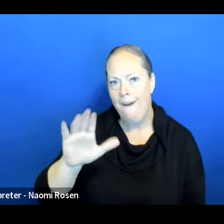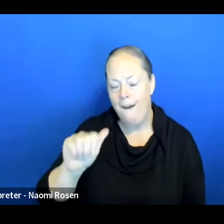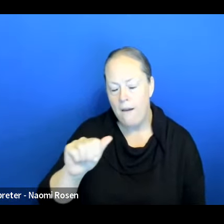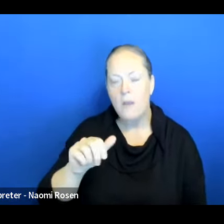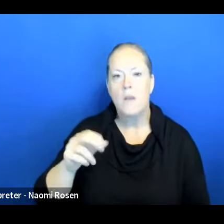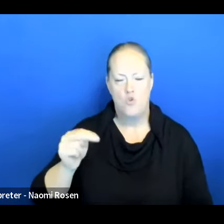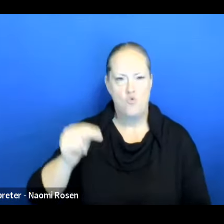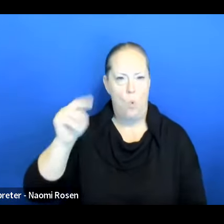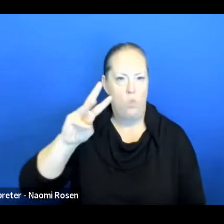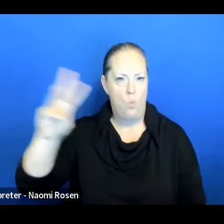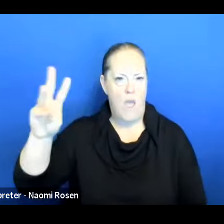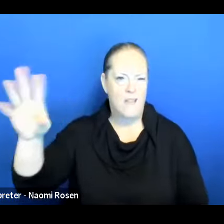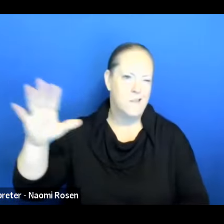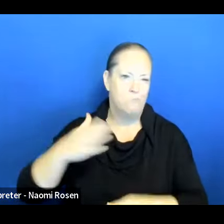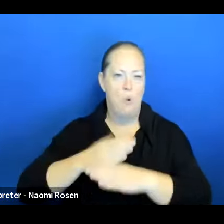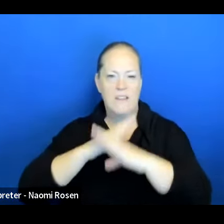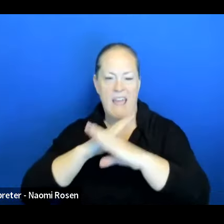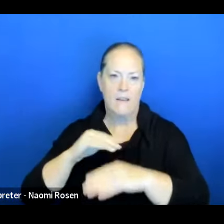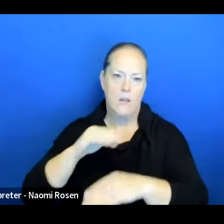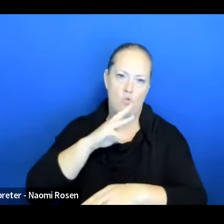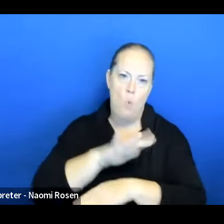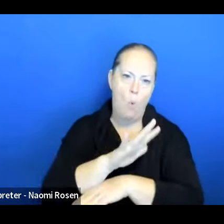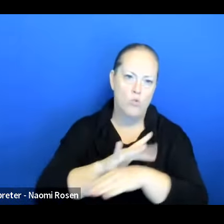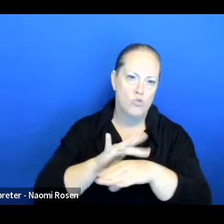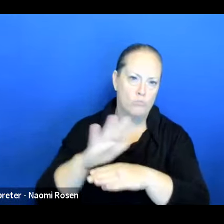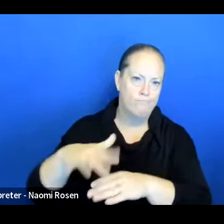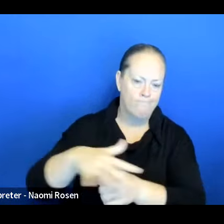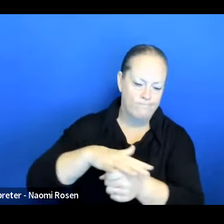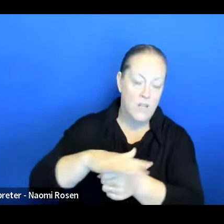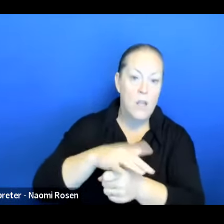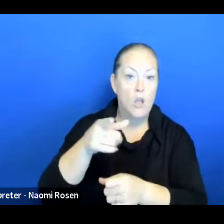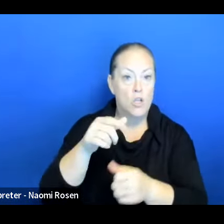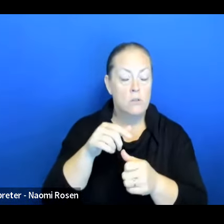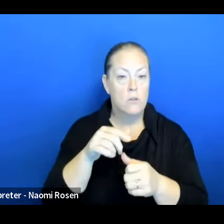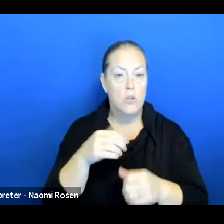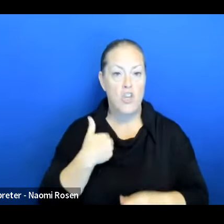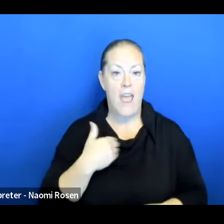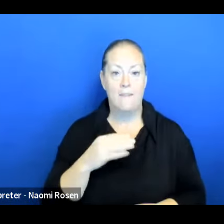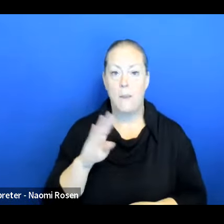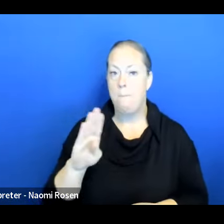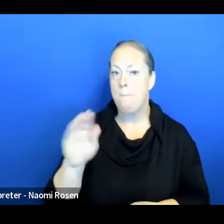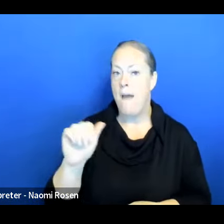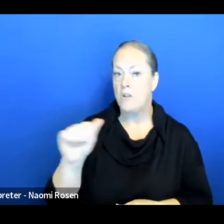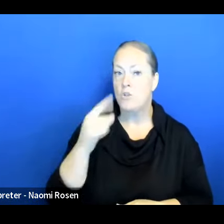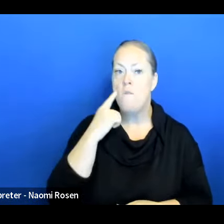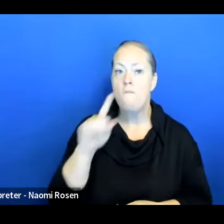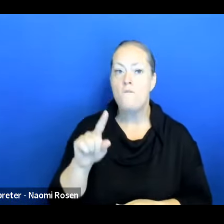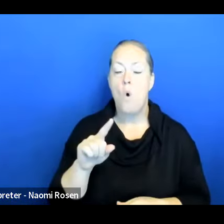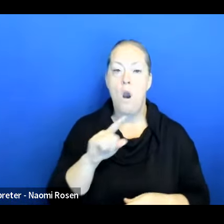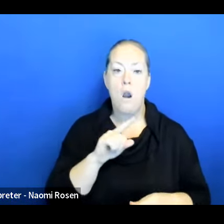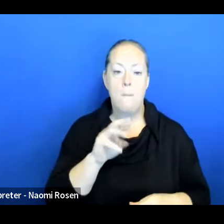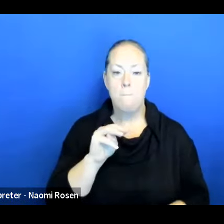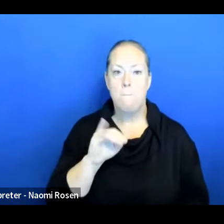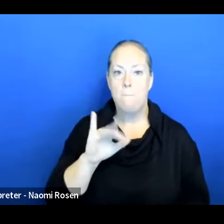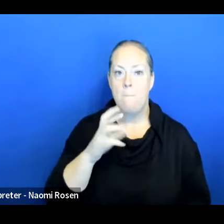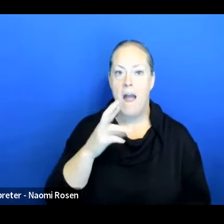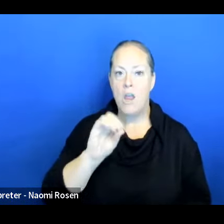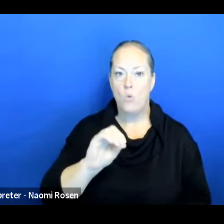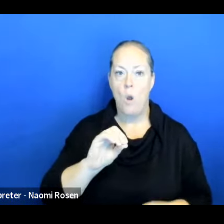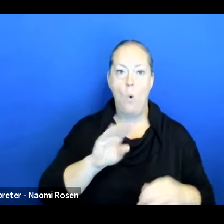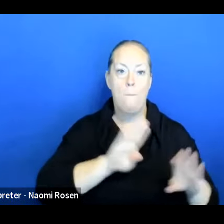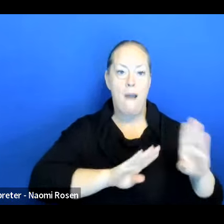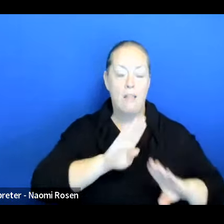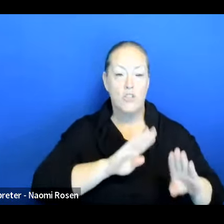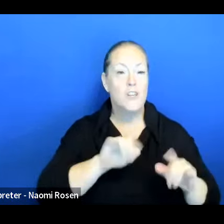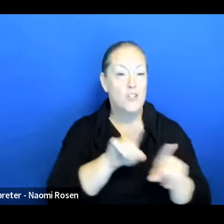Northwest Protected Coastal Zone. While pursuing a bachelor's degree in microbiology, simultaneously worked as an undergraduate research